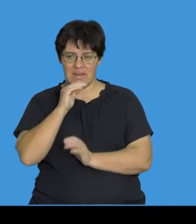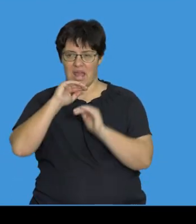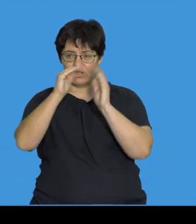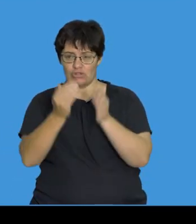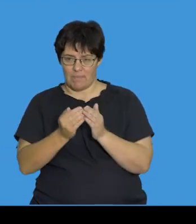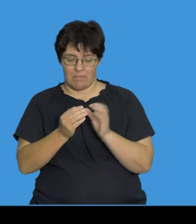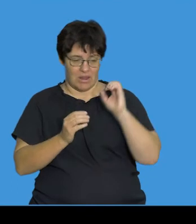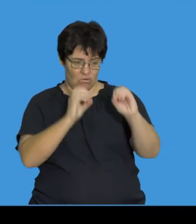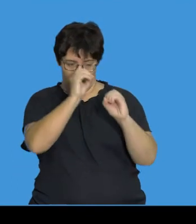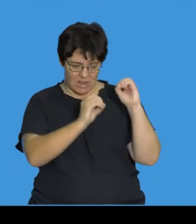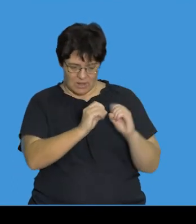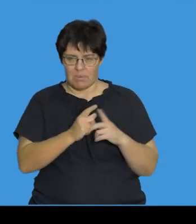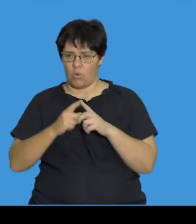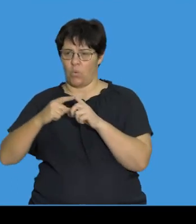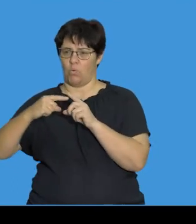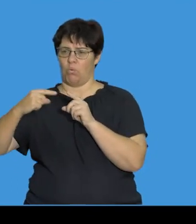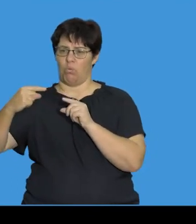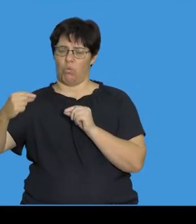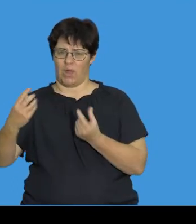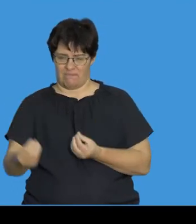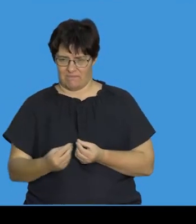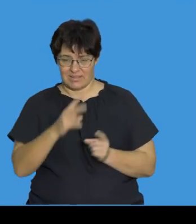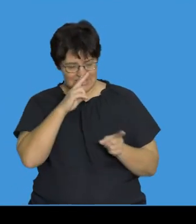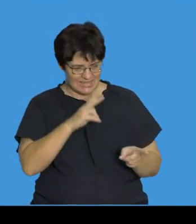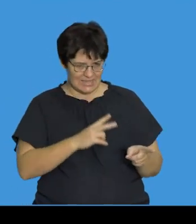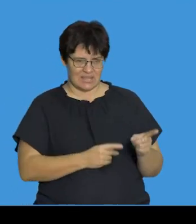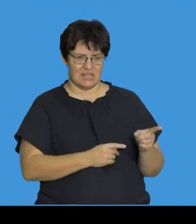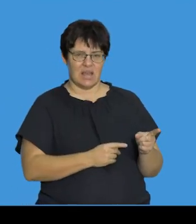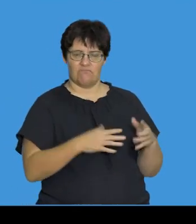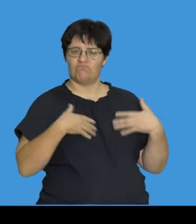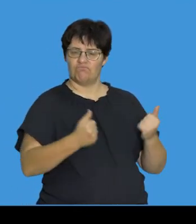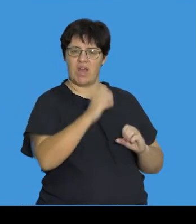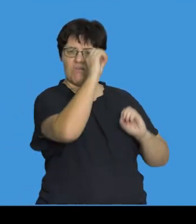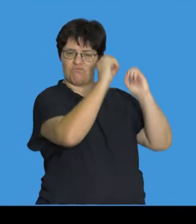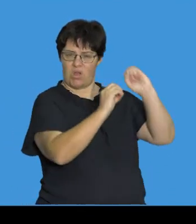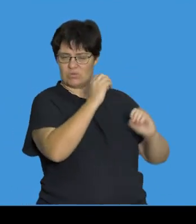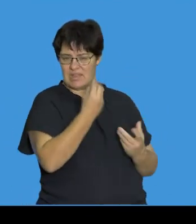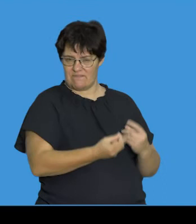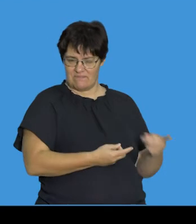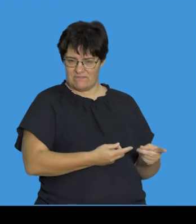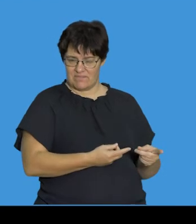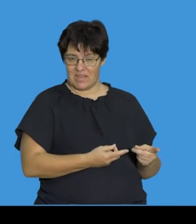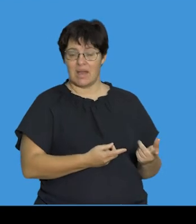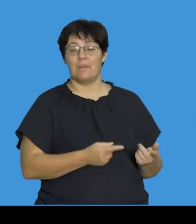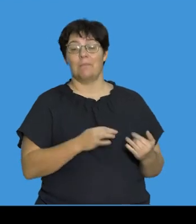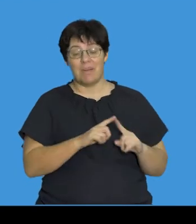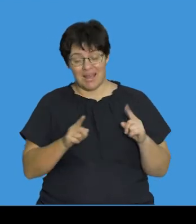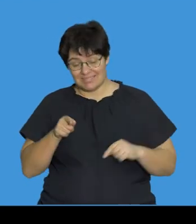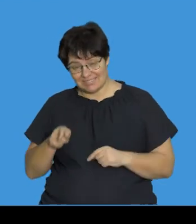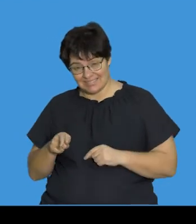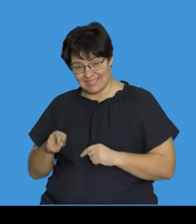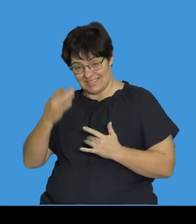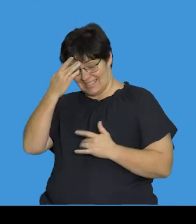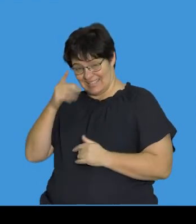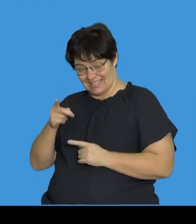the shape of the red blood cell. When we look at the red blood cell, we can see it's got a healthy round shape, biconcave shape. However,